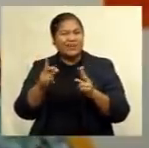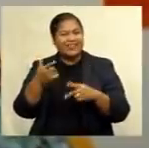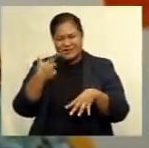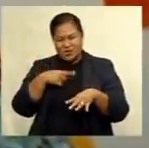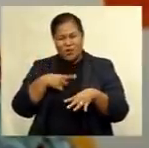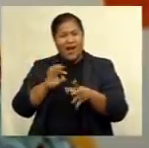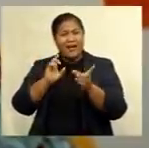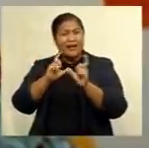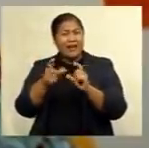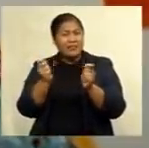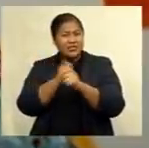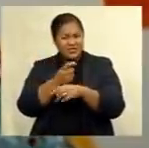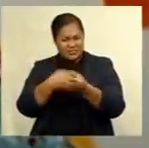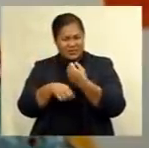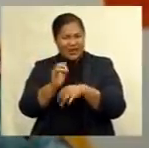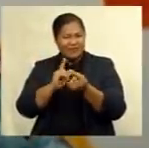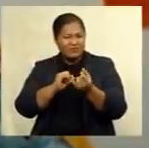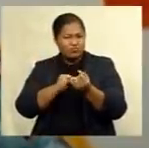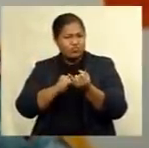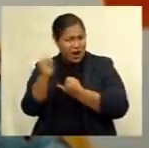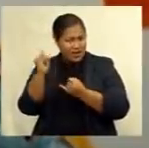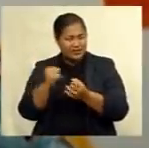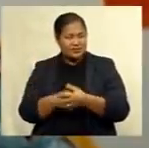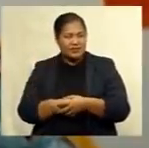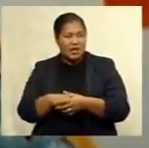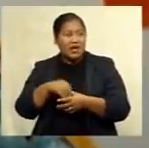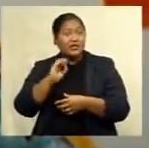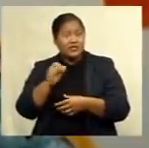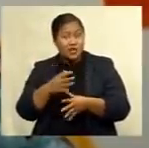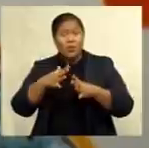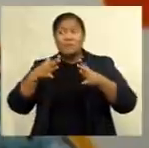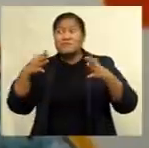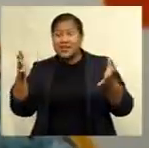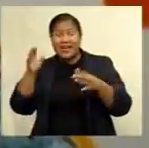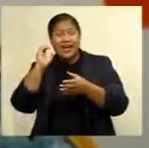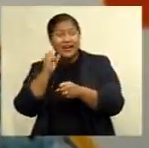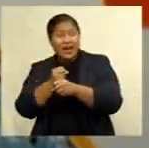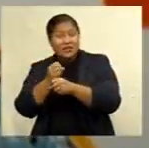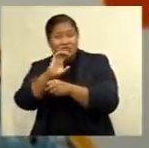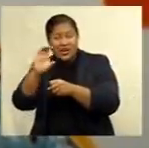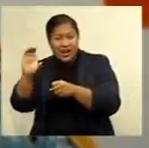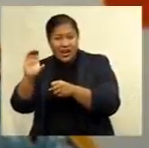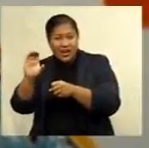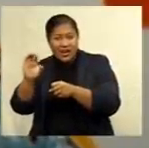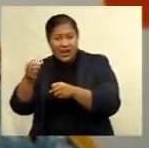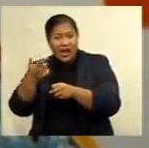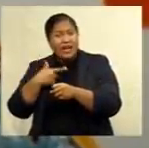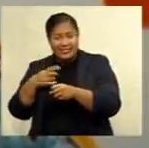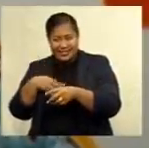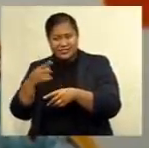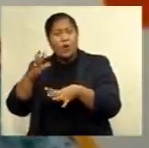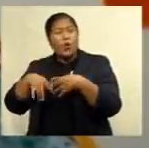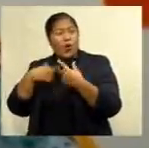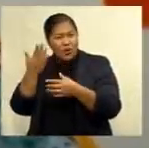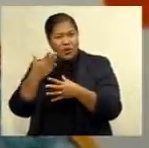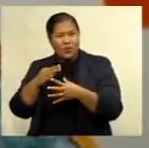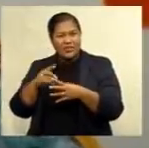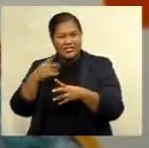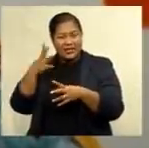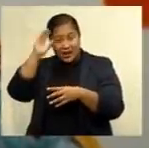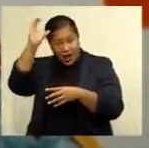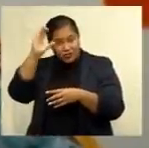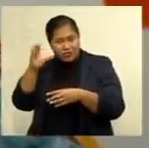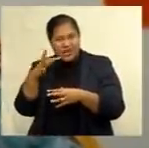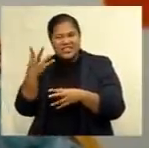global warming. I think bigger countries that are contributing to global warming and climate